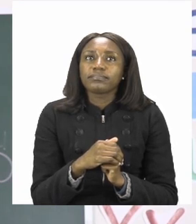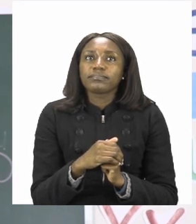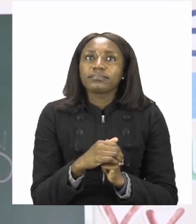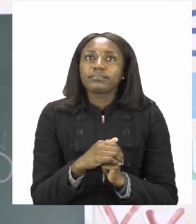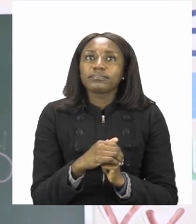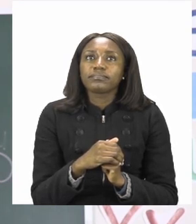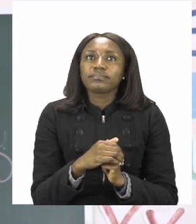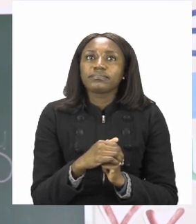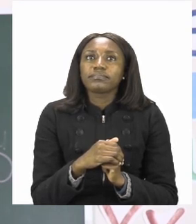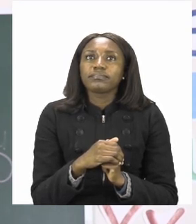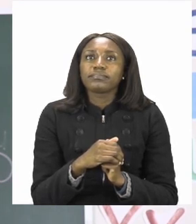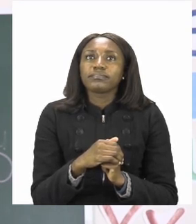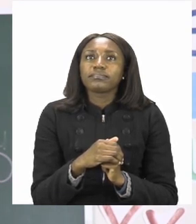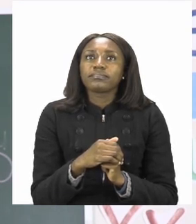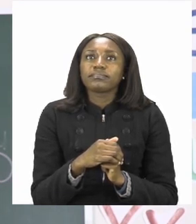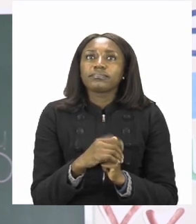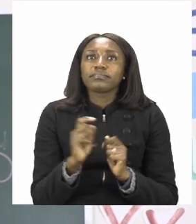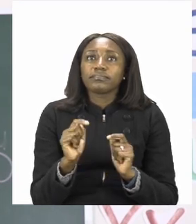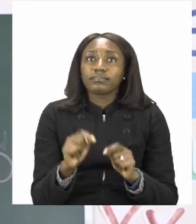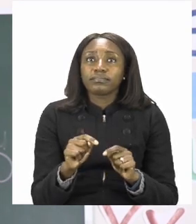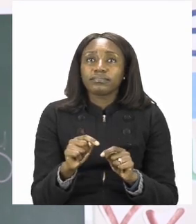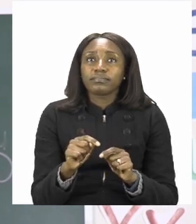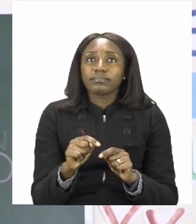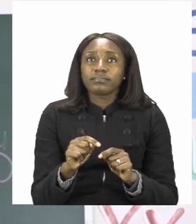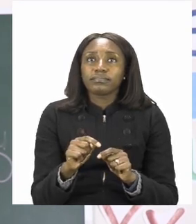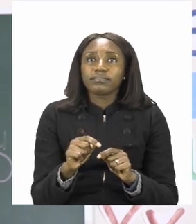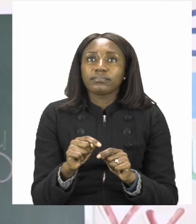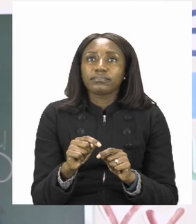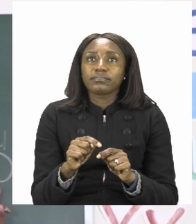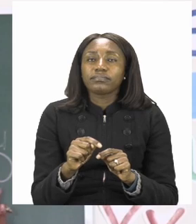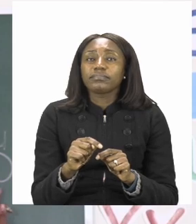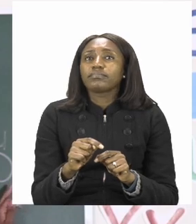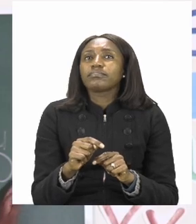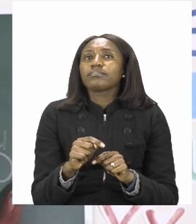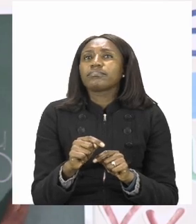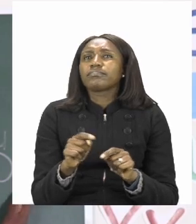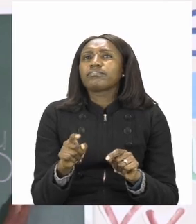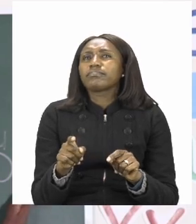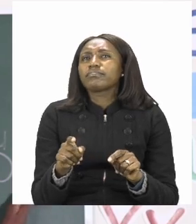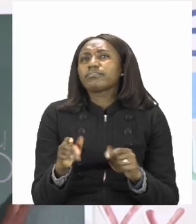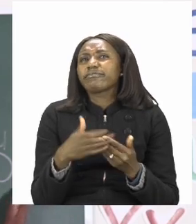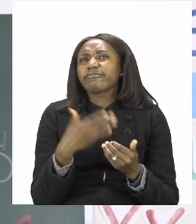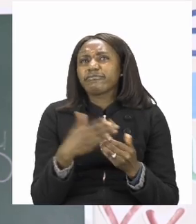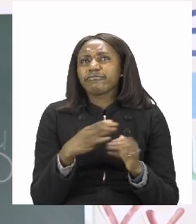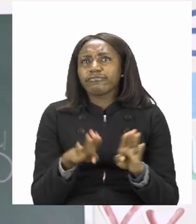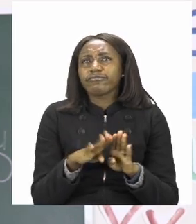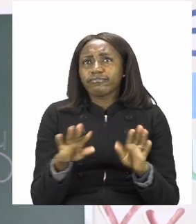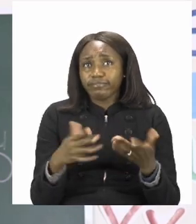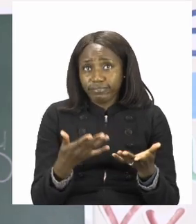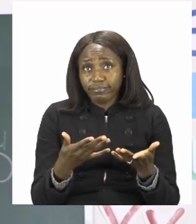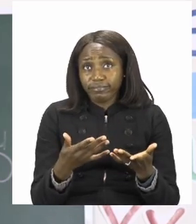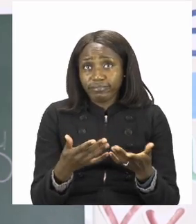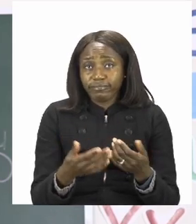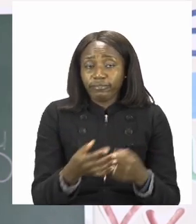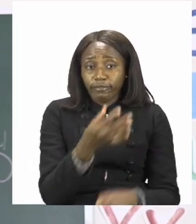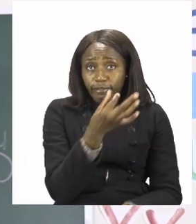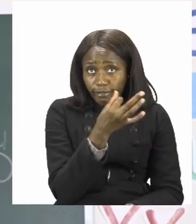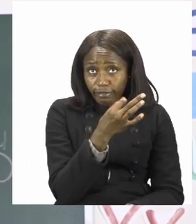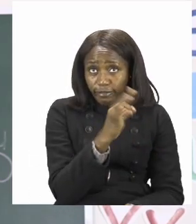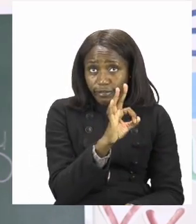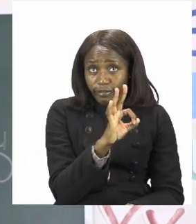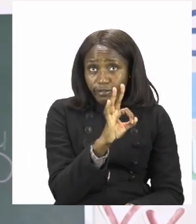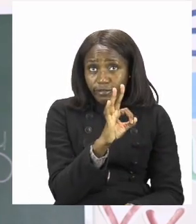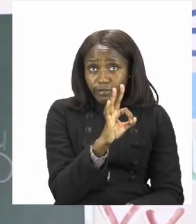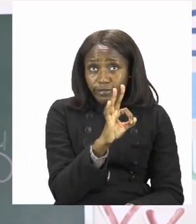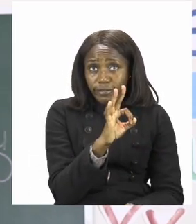So now, instead of saying 93 minus 50 equals, we're going to just say